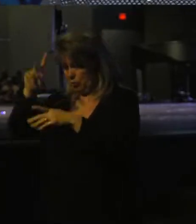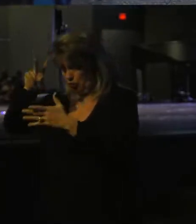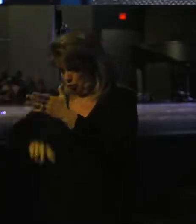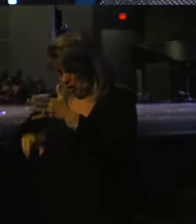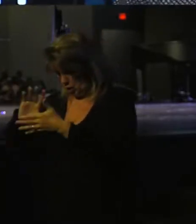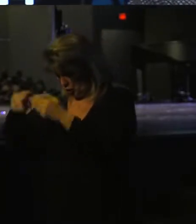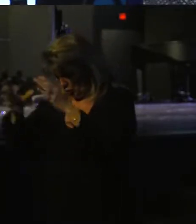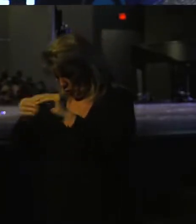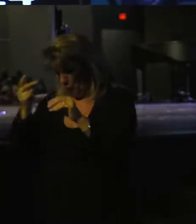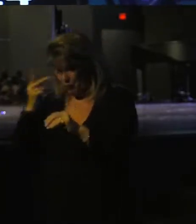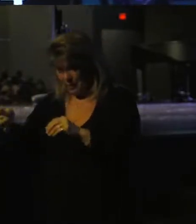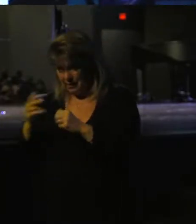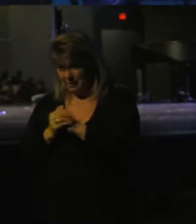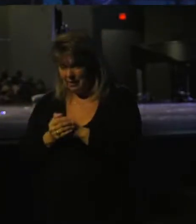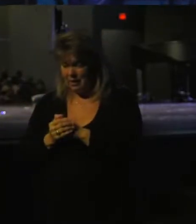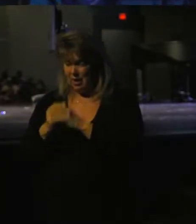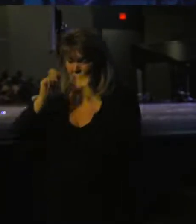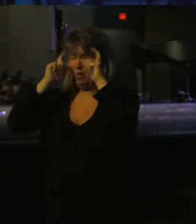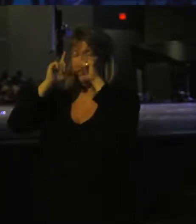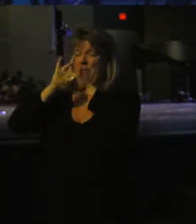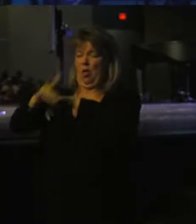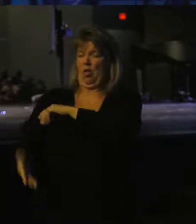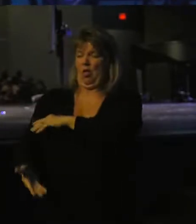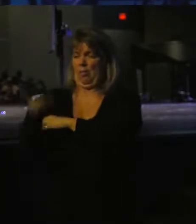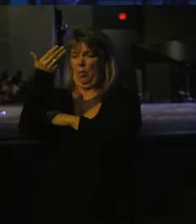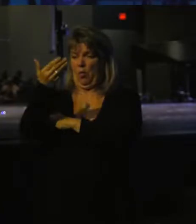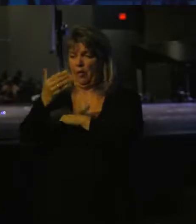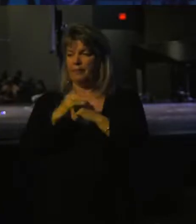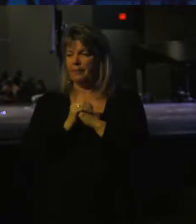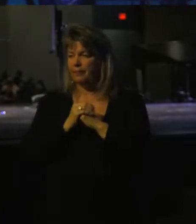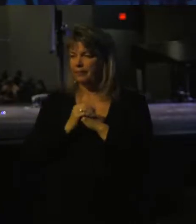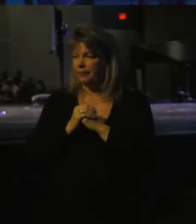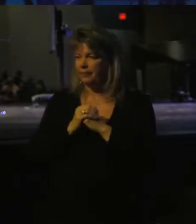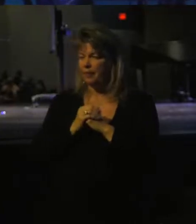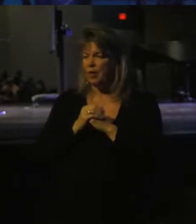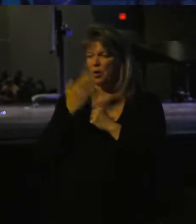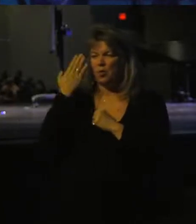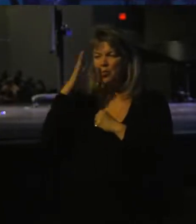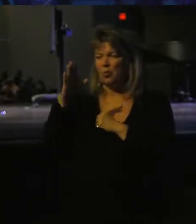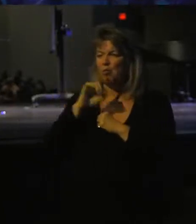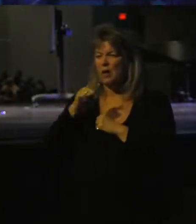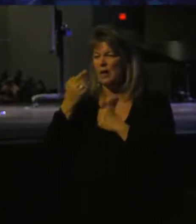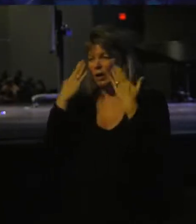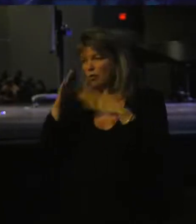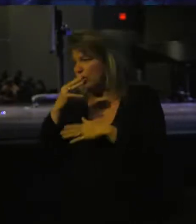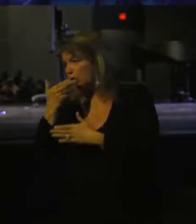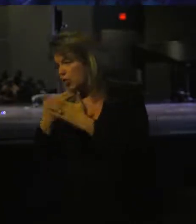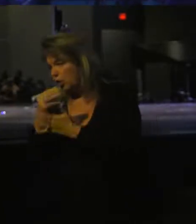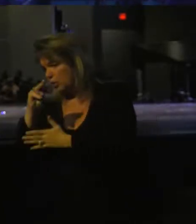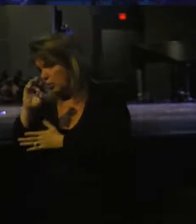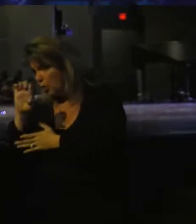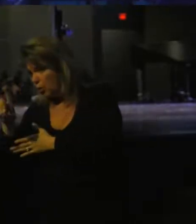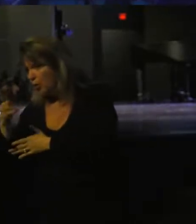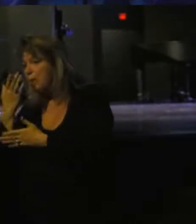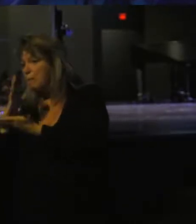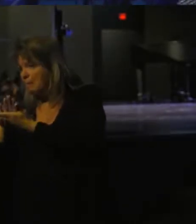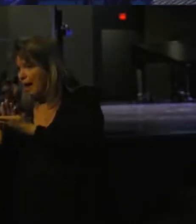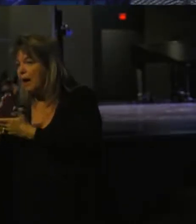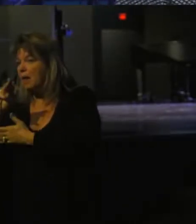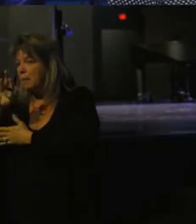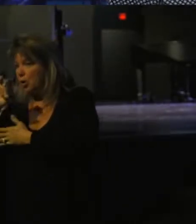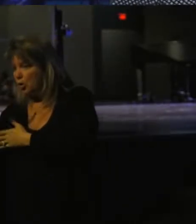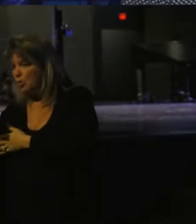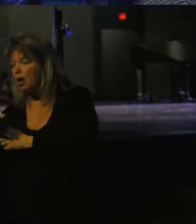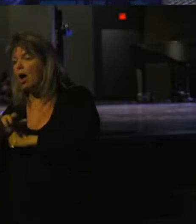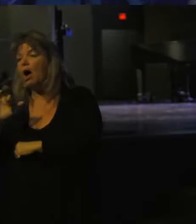this story, we see that he gets up early in the morning. Now, we don't really know if he's in a good mood or a bad mood. We can maybe read